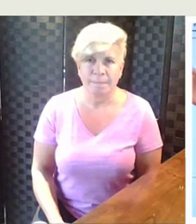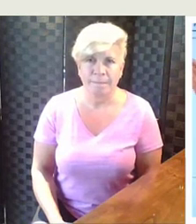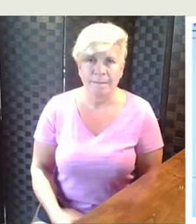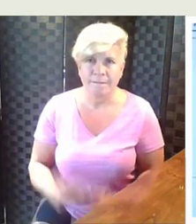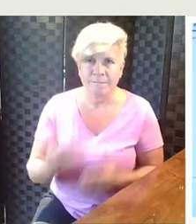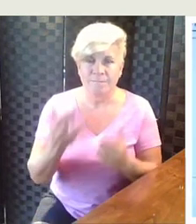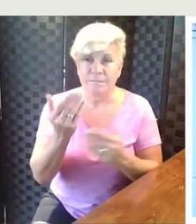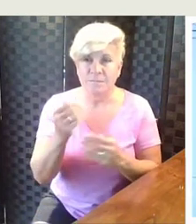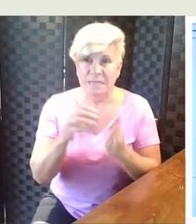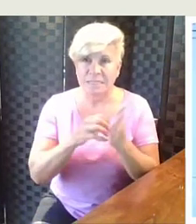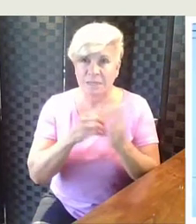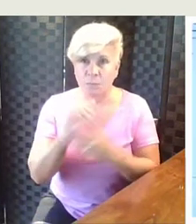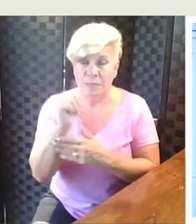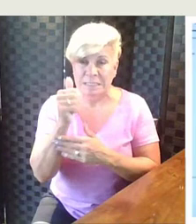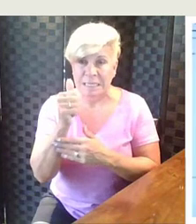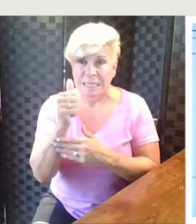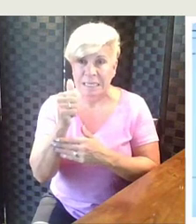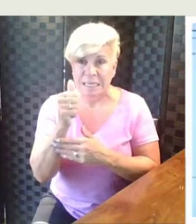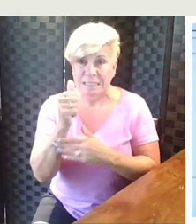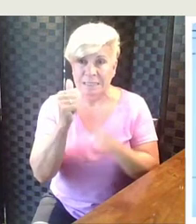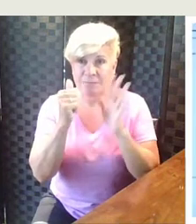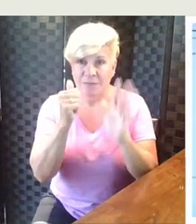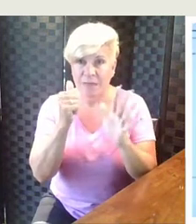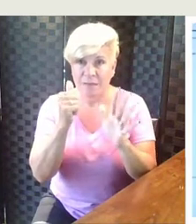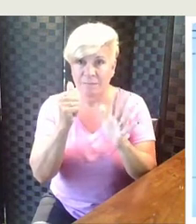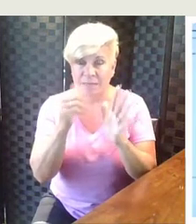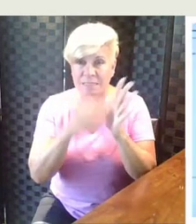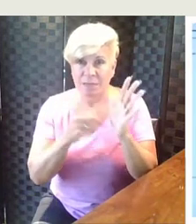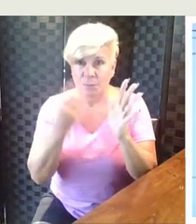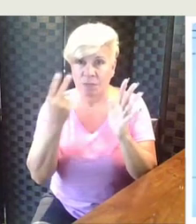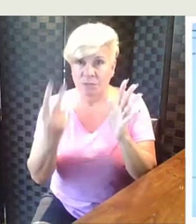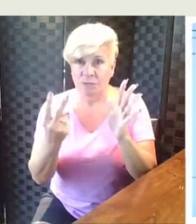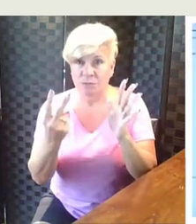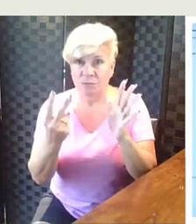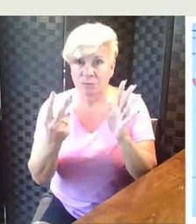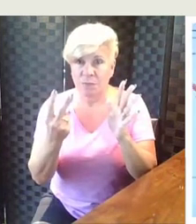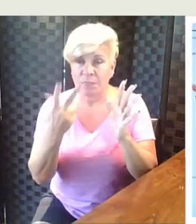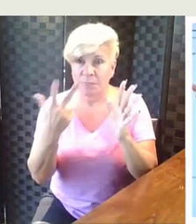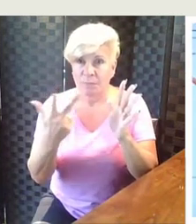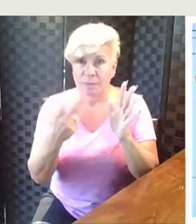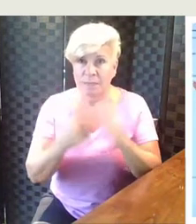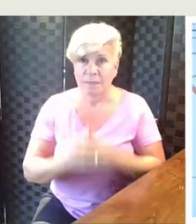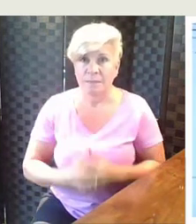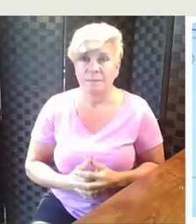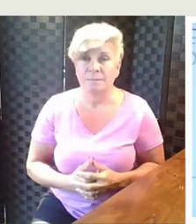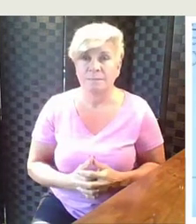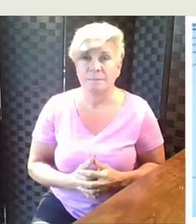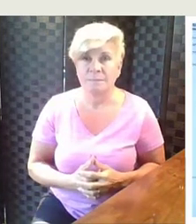Fifteen take away ten would be five. Take away two would be three.